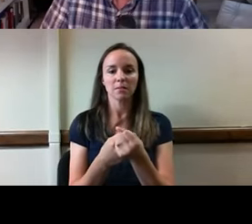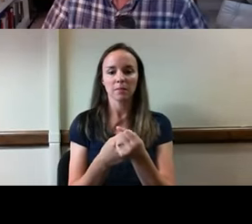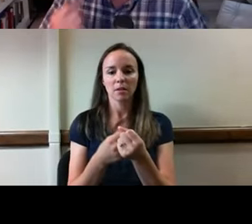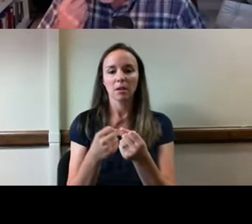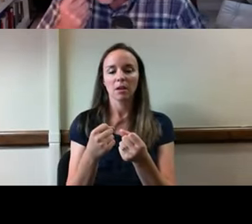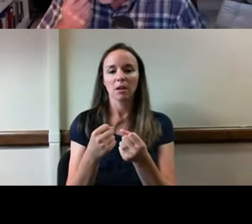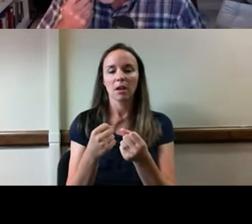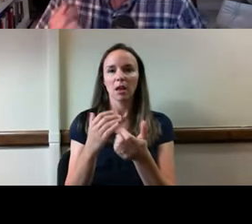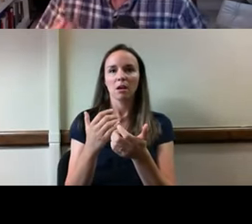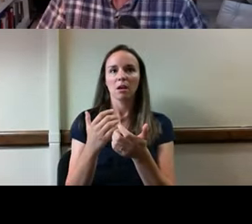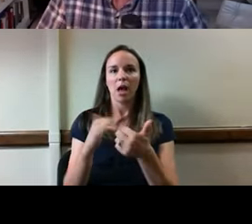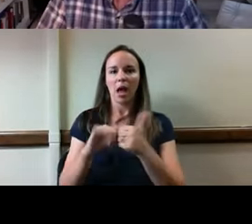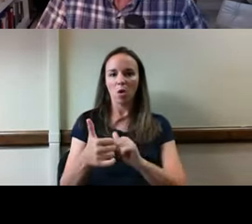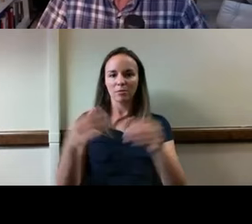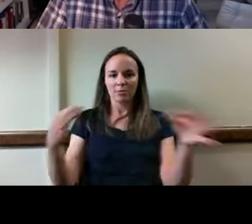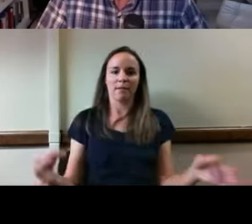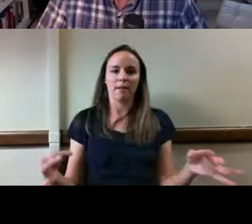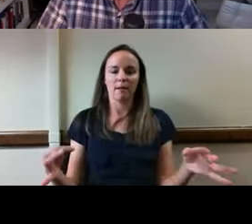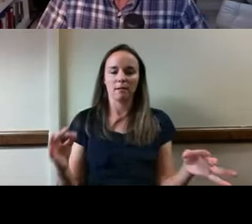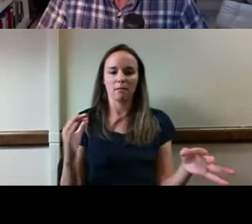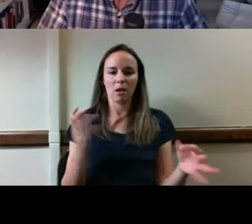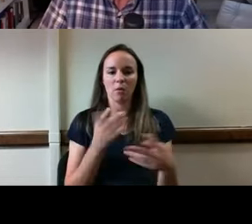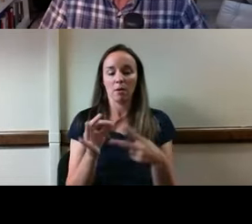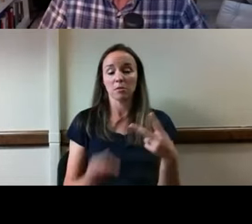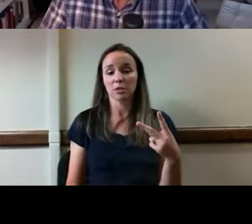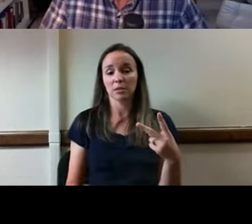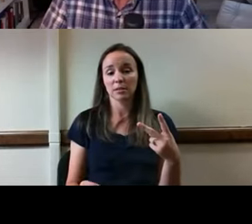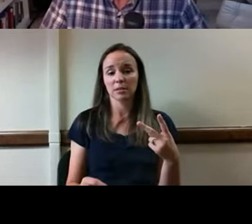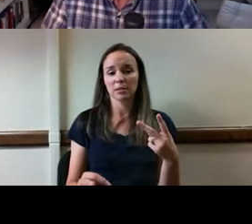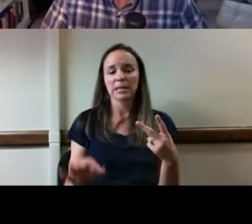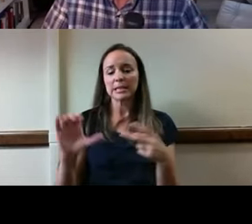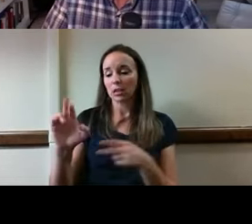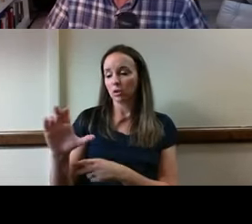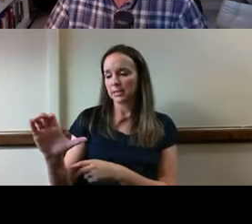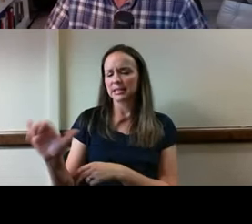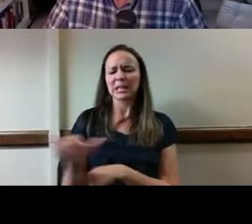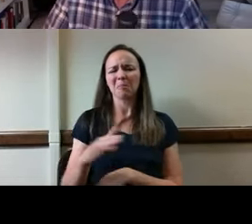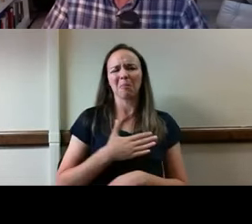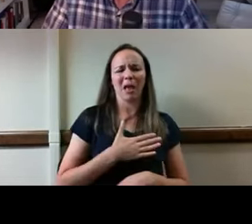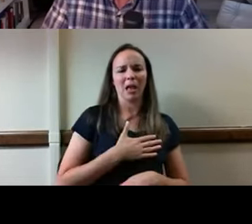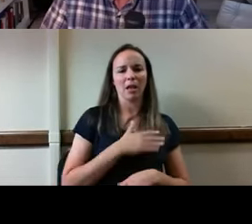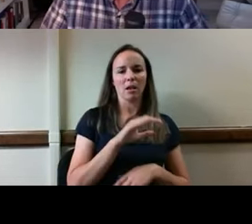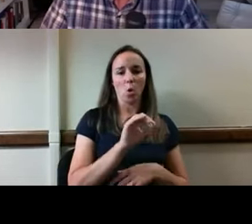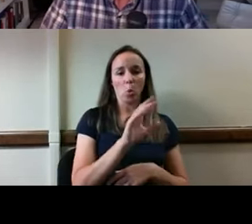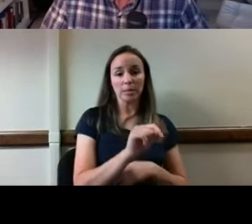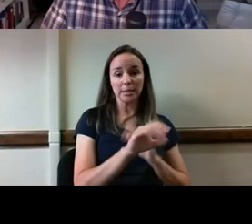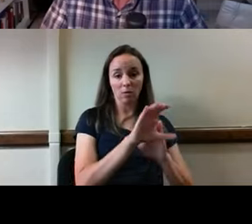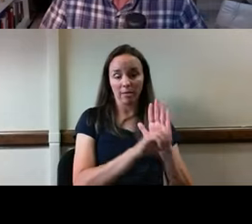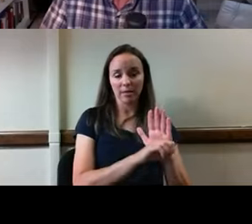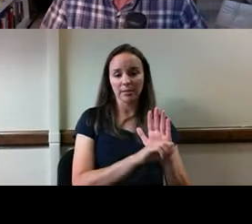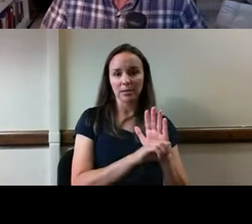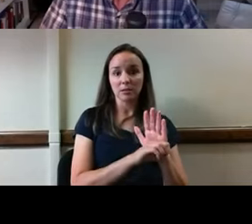these kinds of issues. And the code of ethics for the CRC, like the code of ethics that I follow as an occupational therapist, is quite